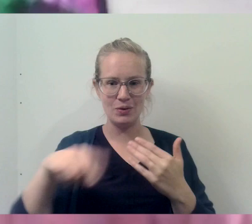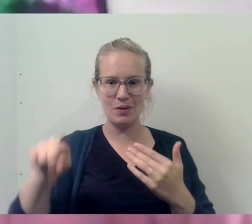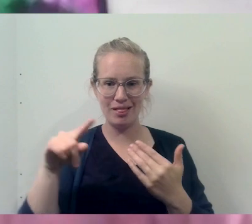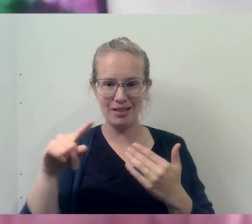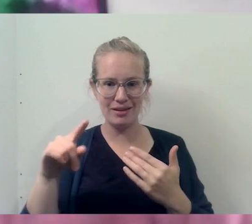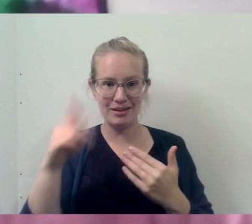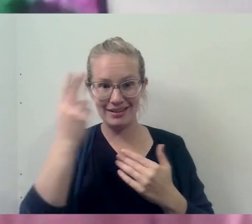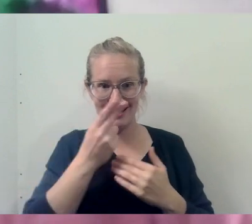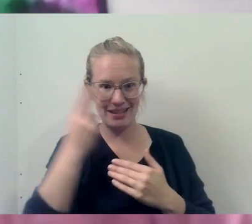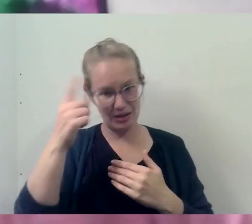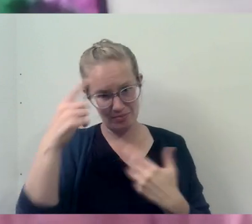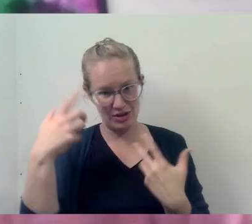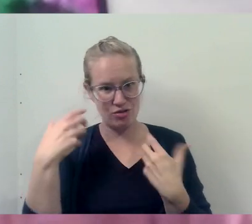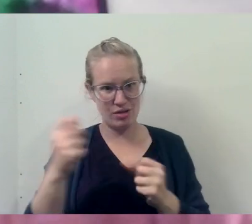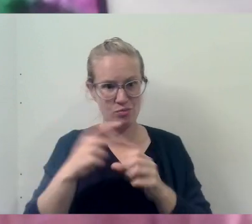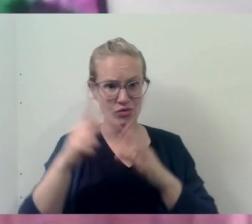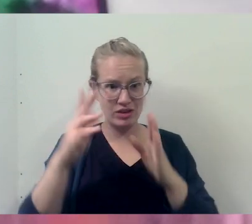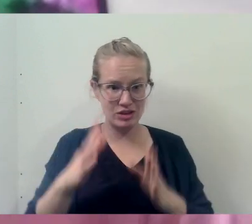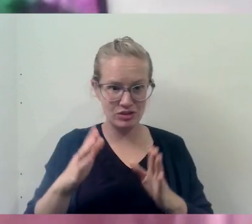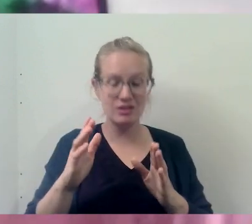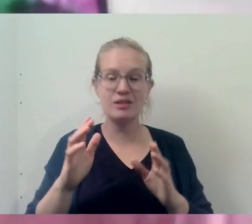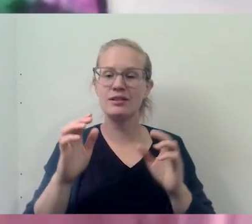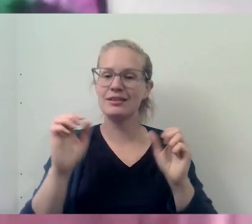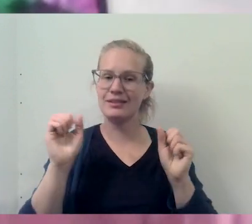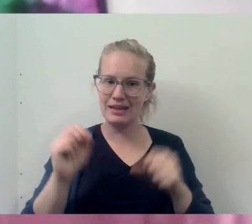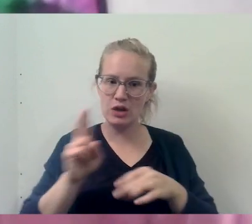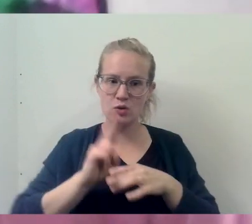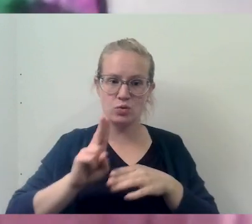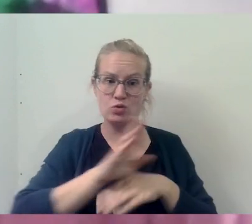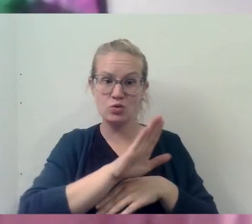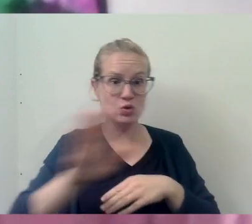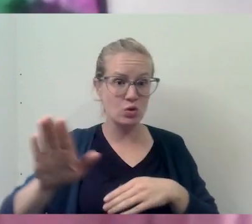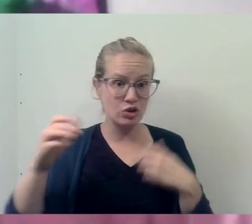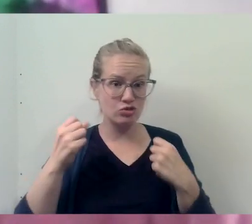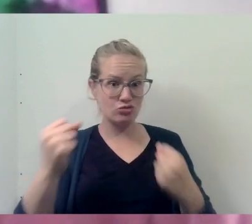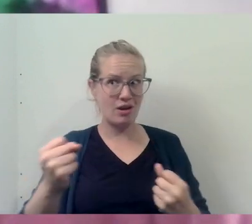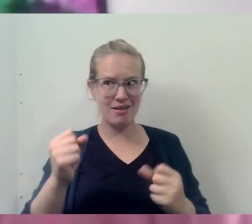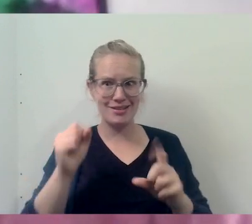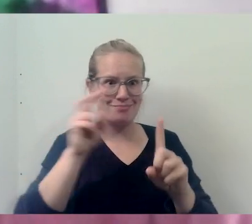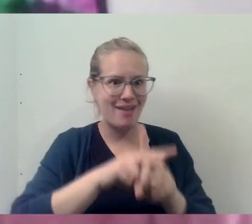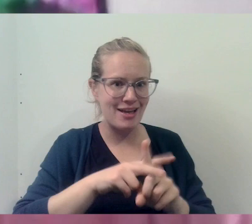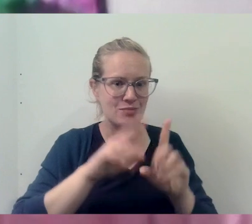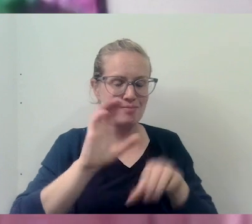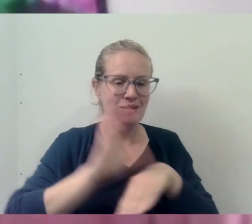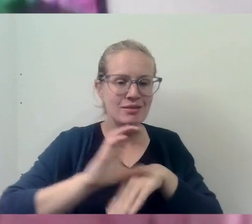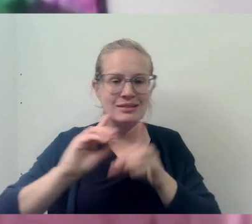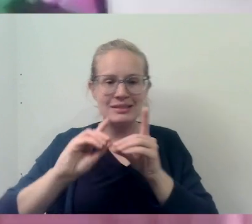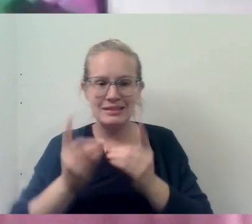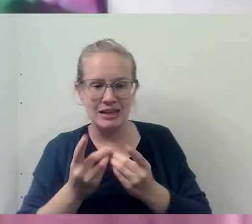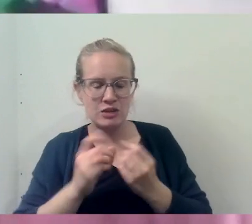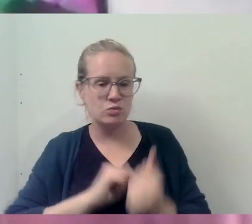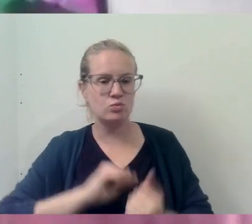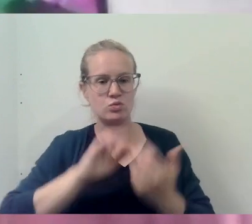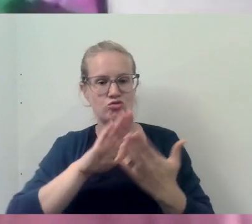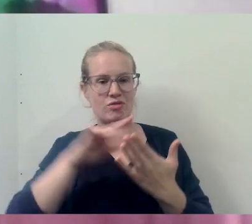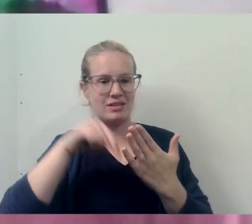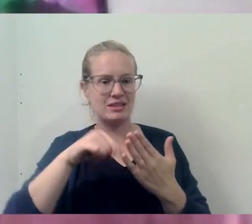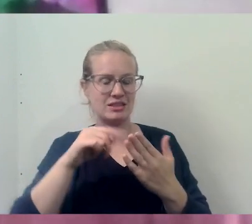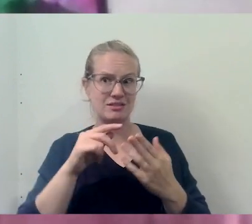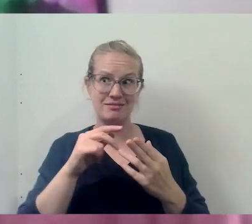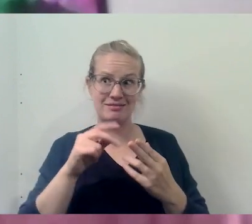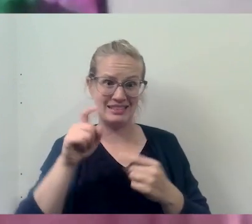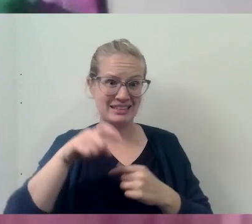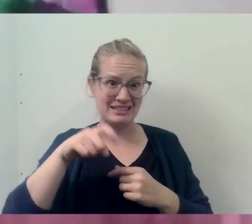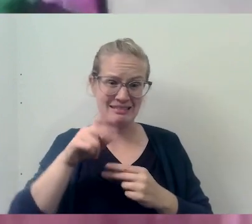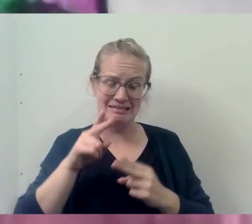are Catholic mental health professionals, you can definitely use your strengths and parishes and dioceses to kind of address this urgent